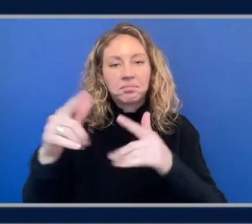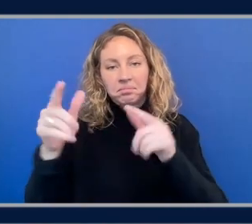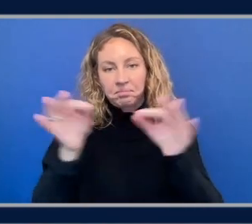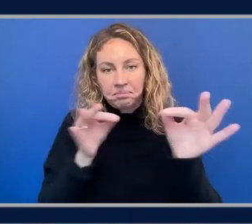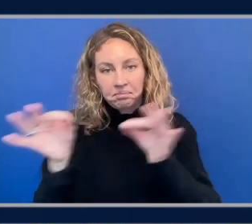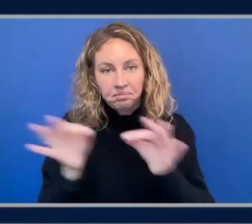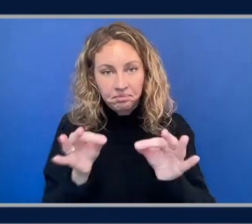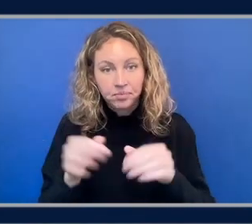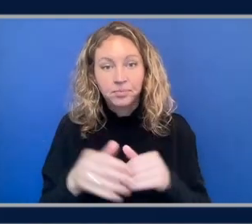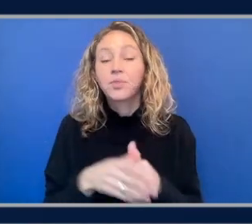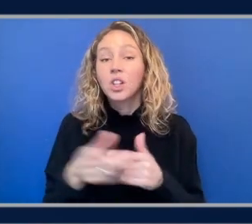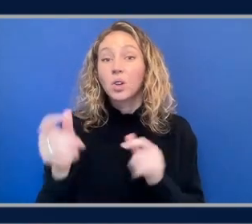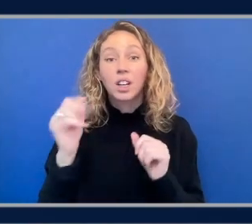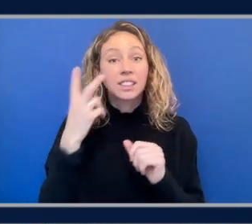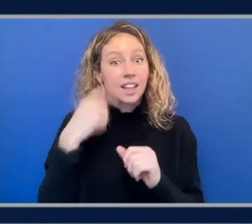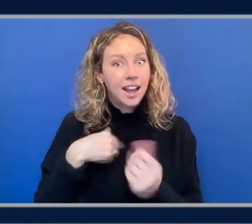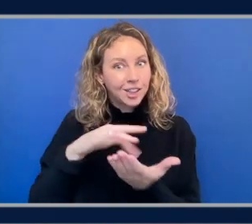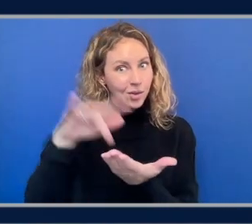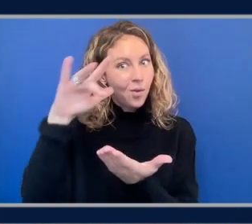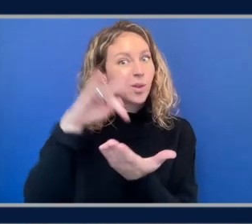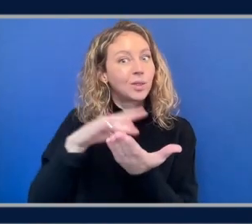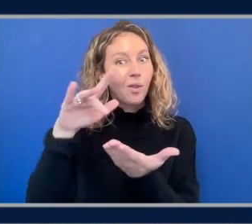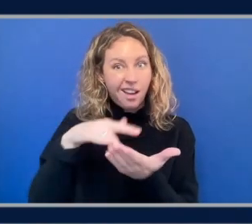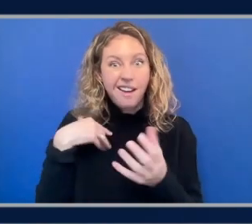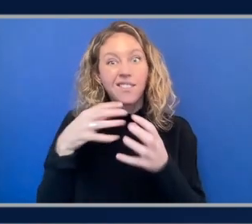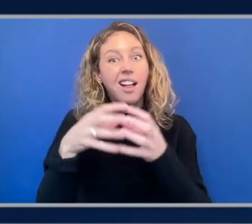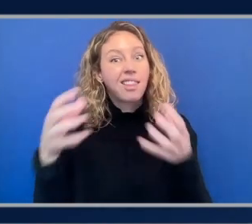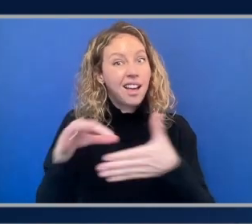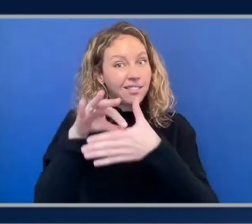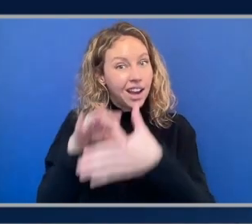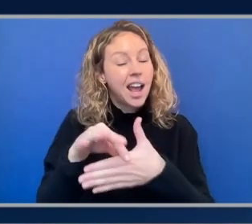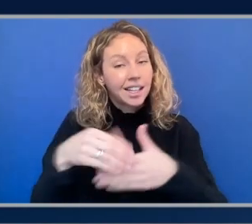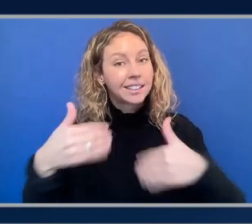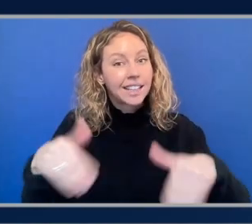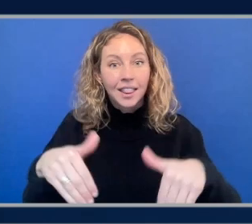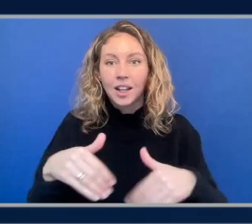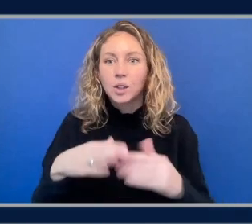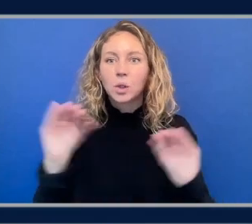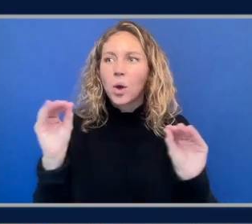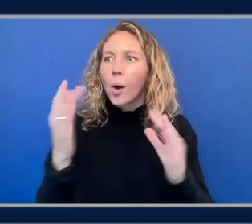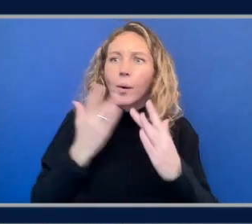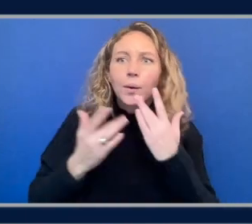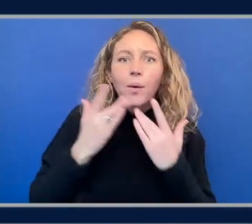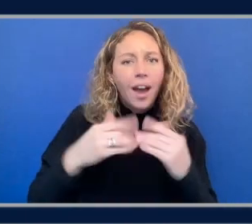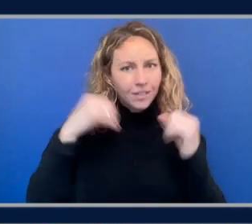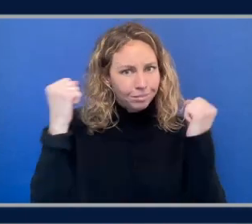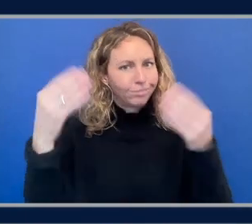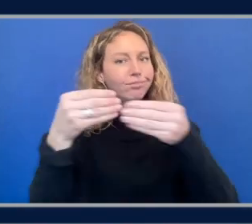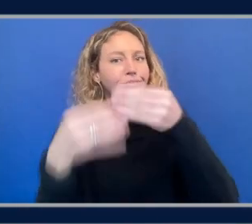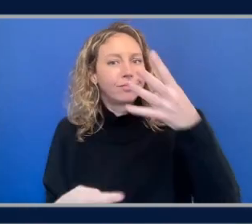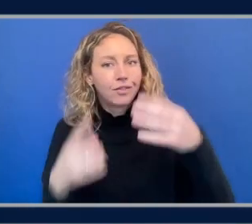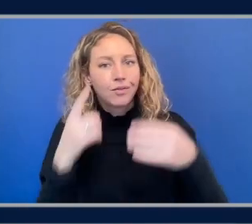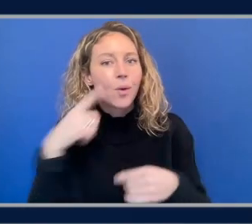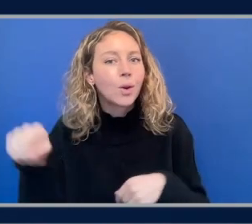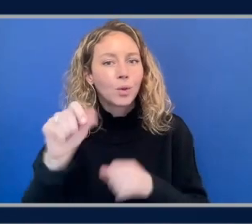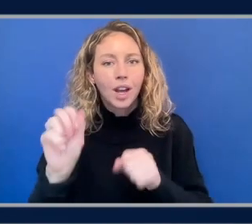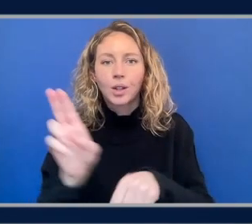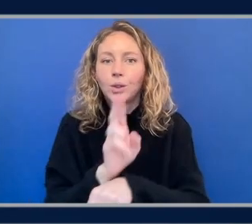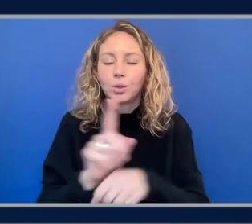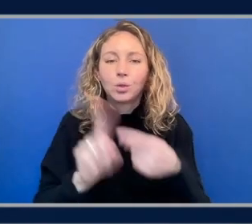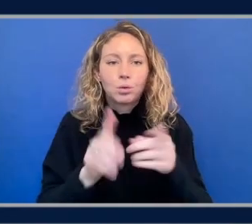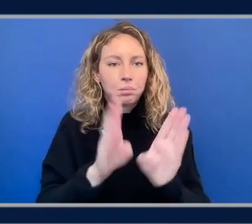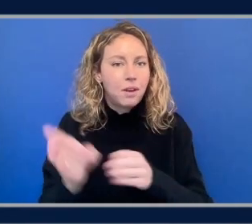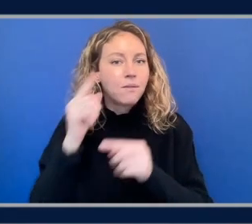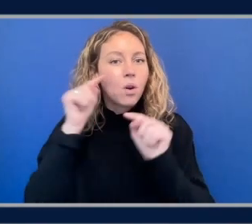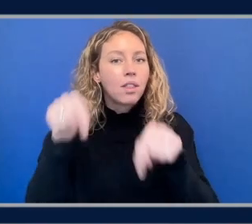as you can see, I keep scrolling. There's quite a bit of a content here, Aaron. There So there's no shortage of things that you can use to prepare for this